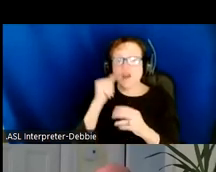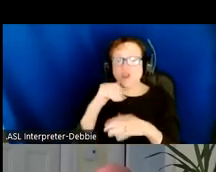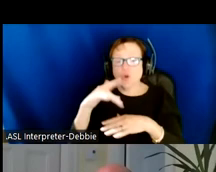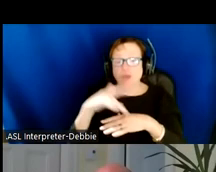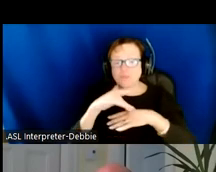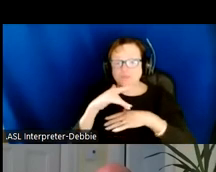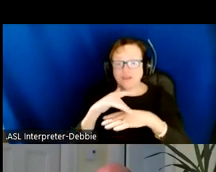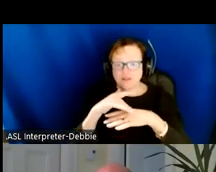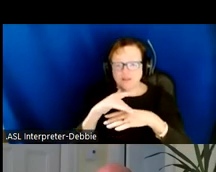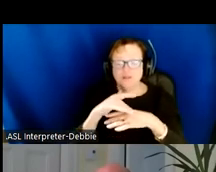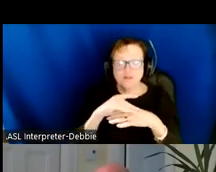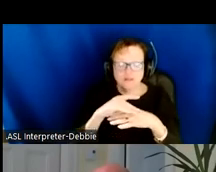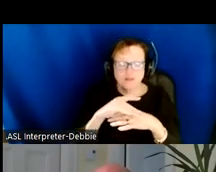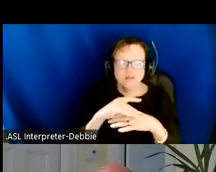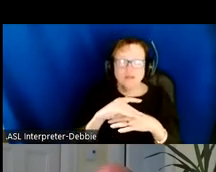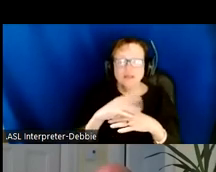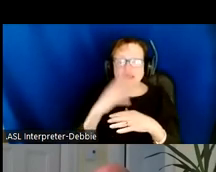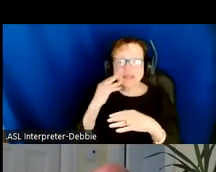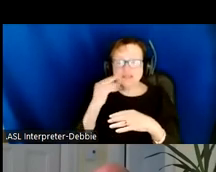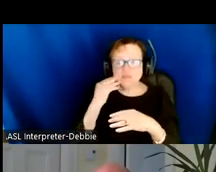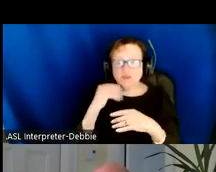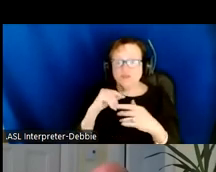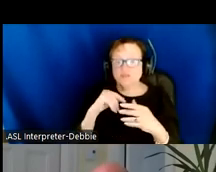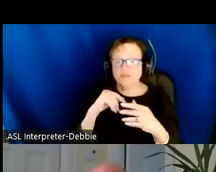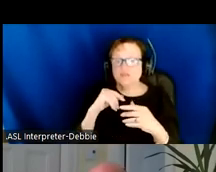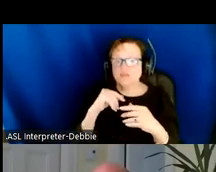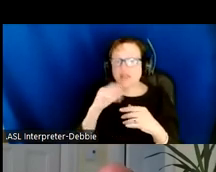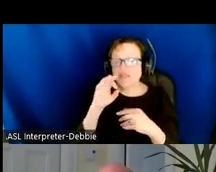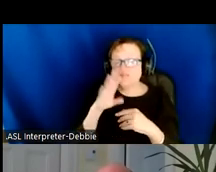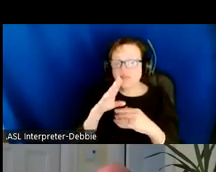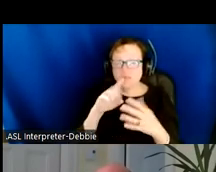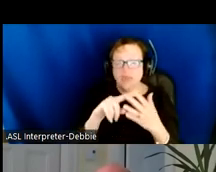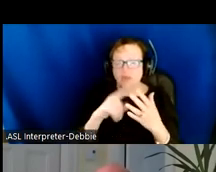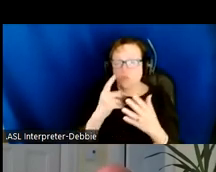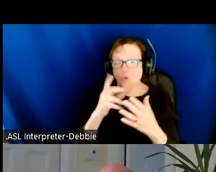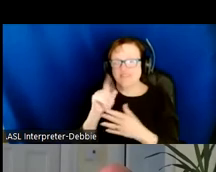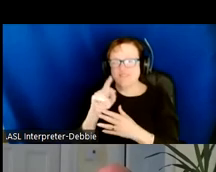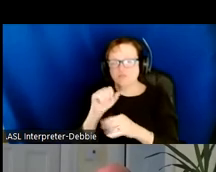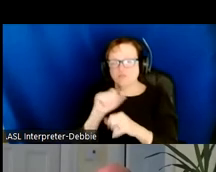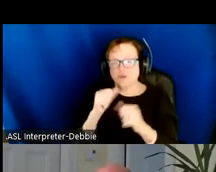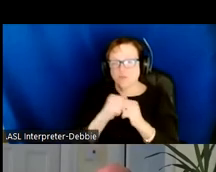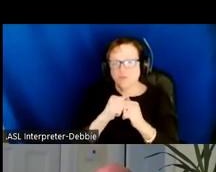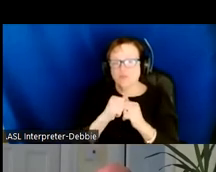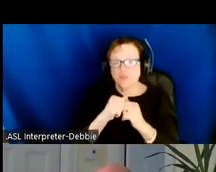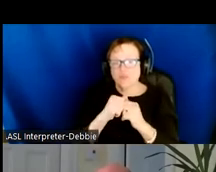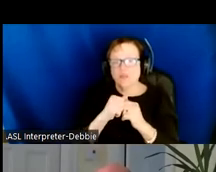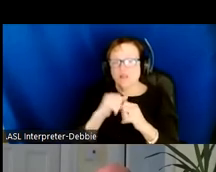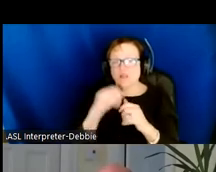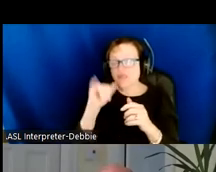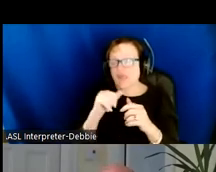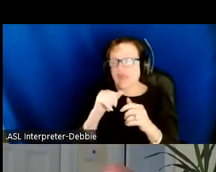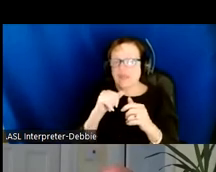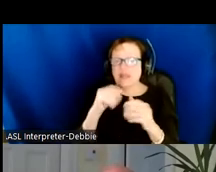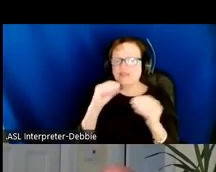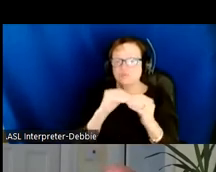that tactile dimension and the force feedback of one of the devices that we're working with have the potential of going much further.